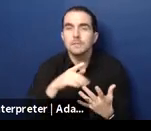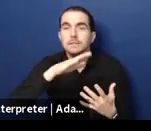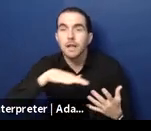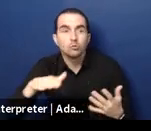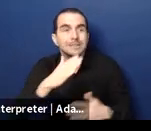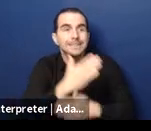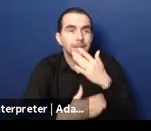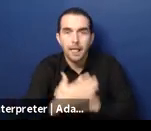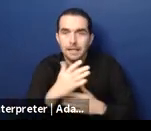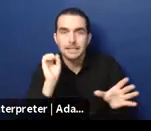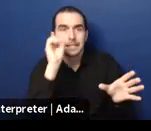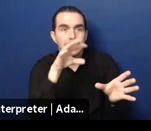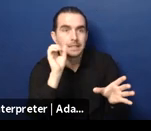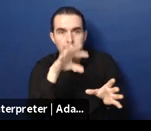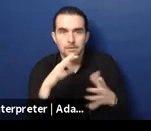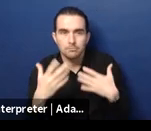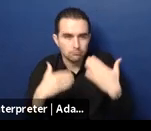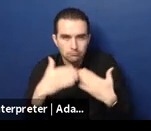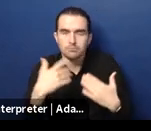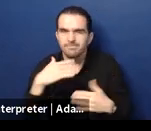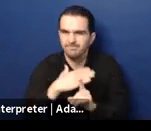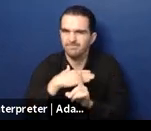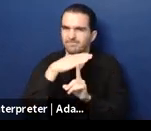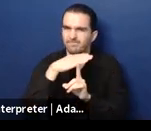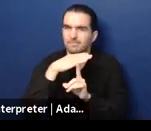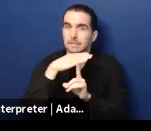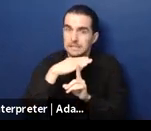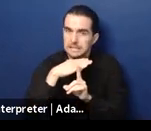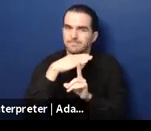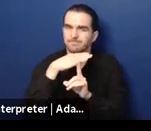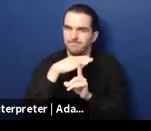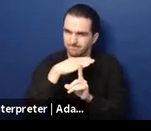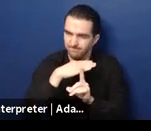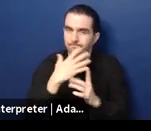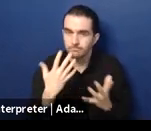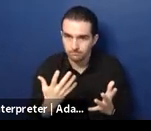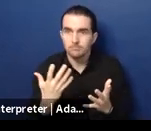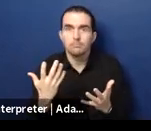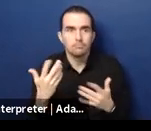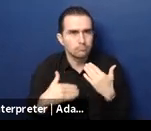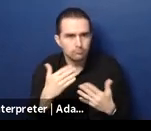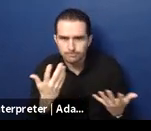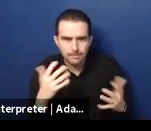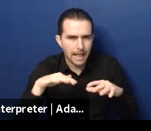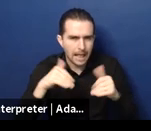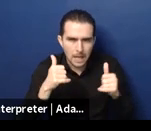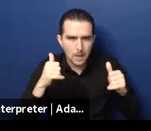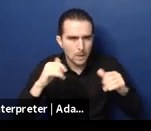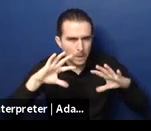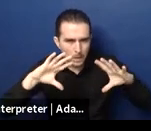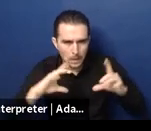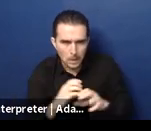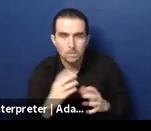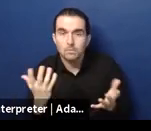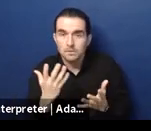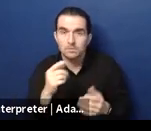transformation and closure as a part of a broader social service sector reform, and the cost of institutions is